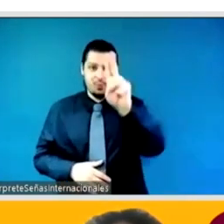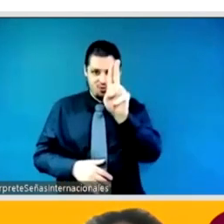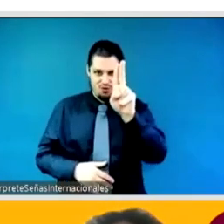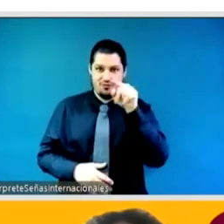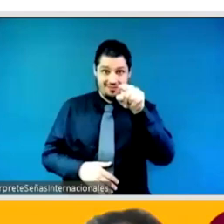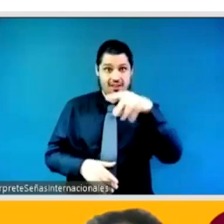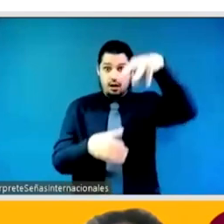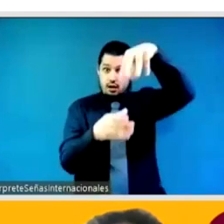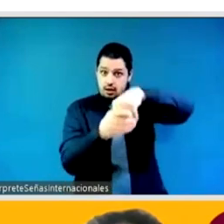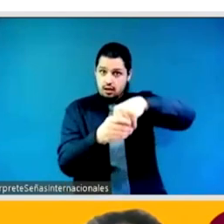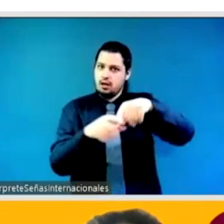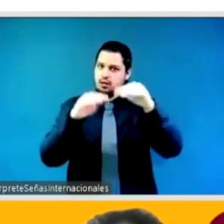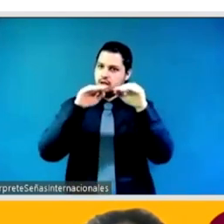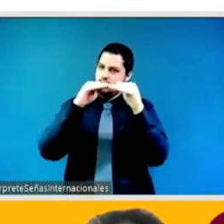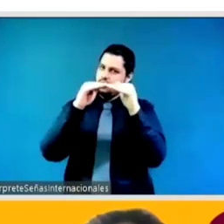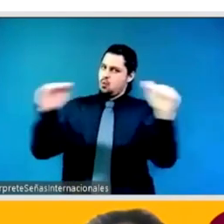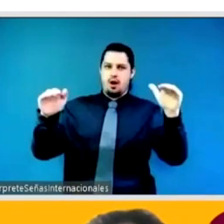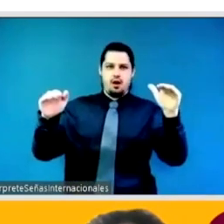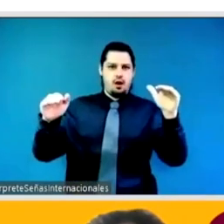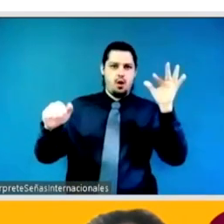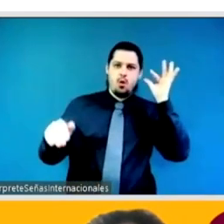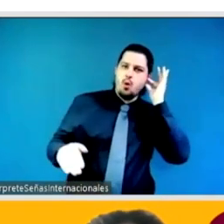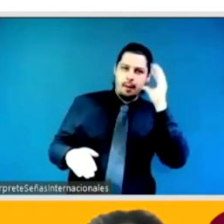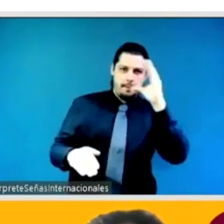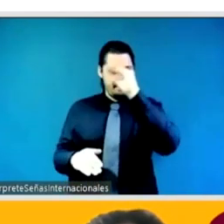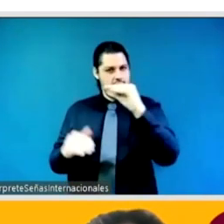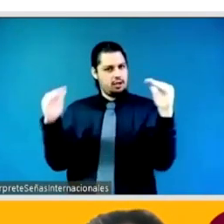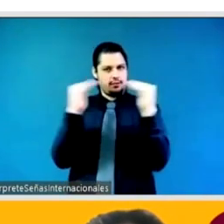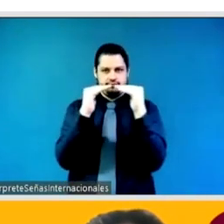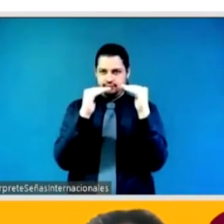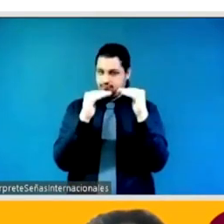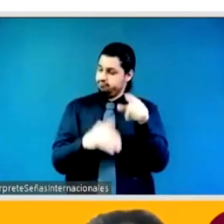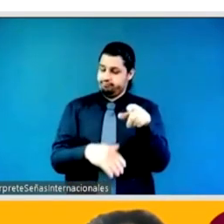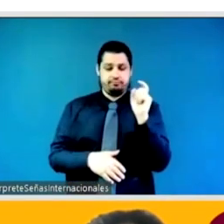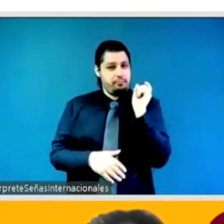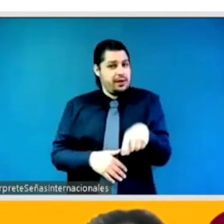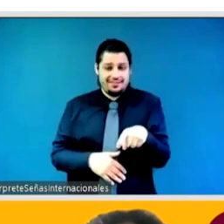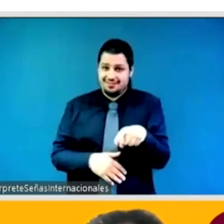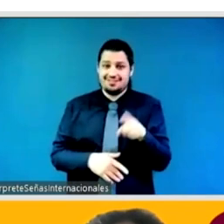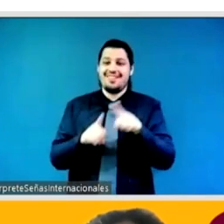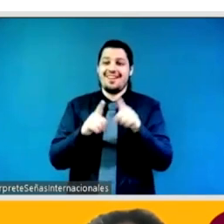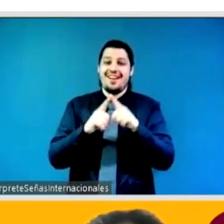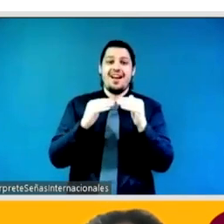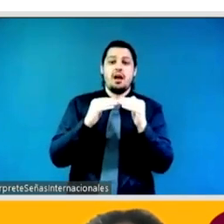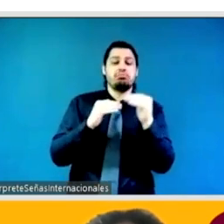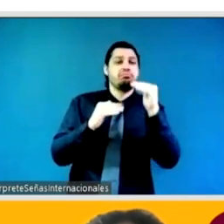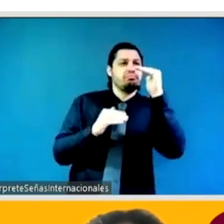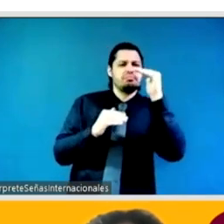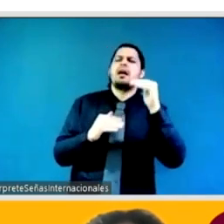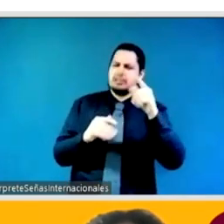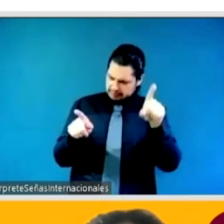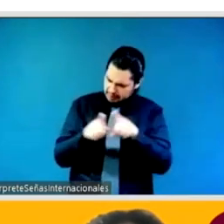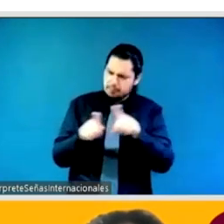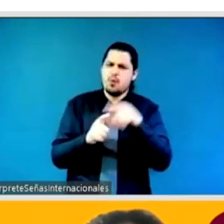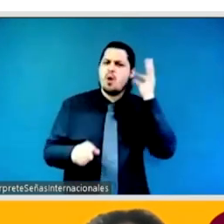percentage of women delegates in our assemblies so this allows us to gouge our progress and understand how we